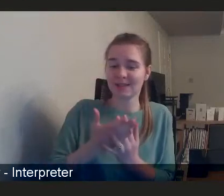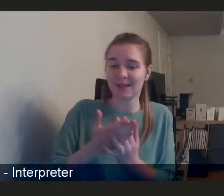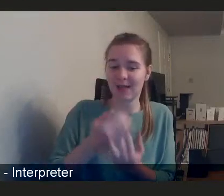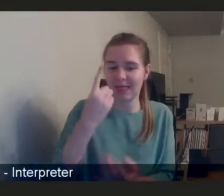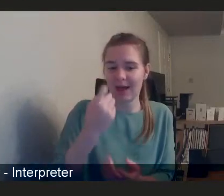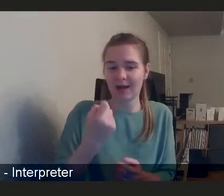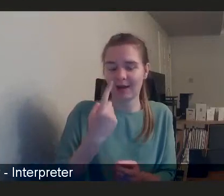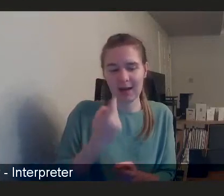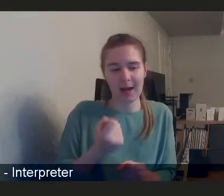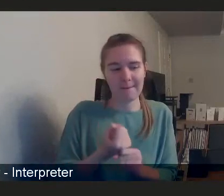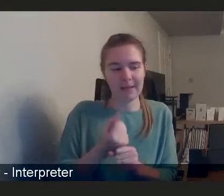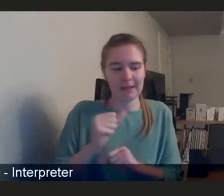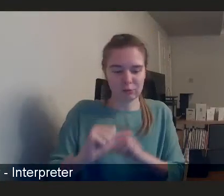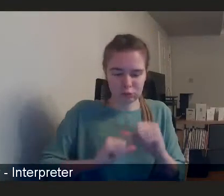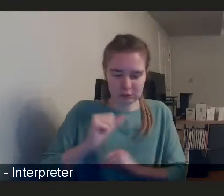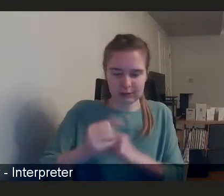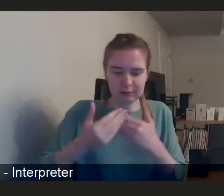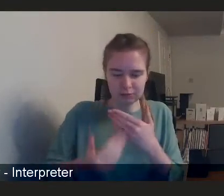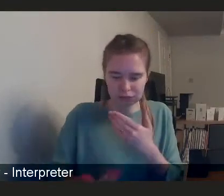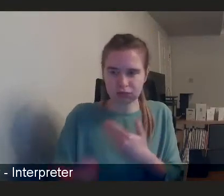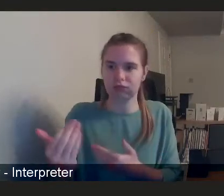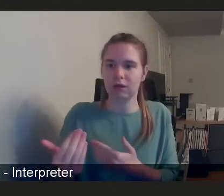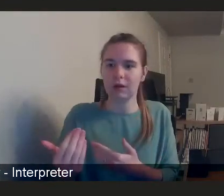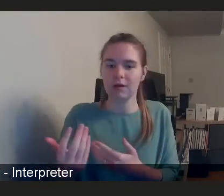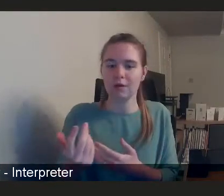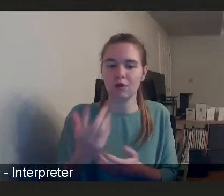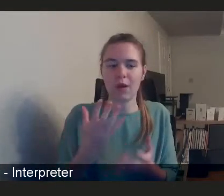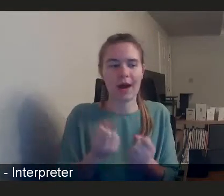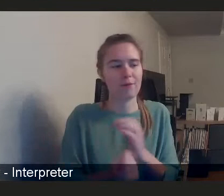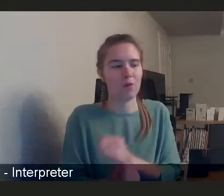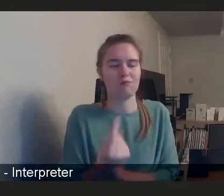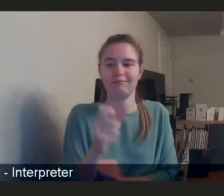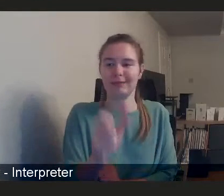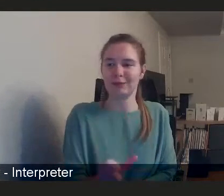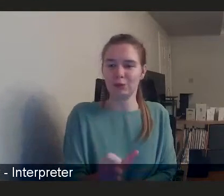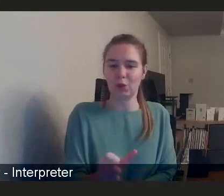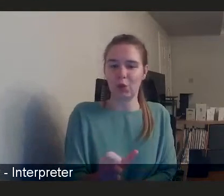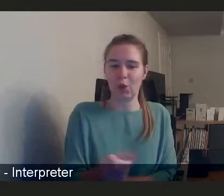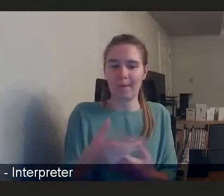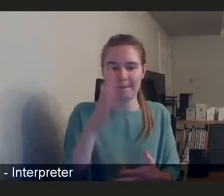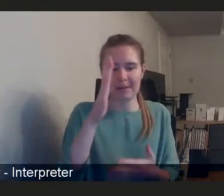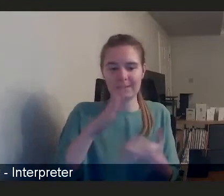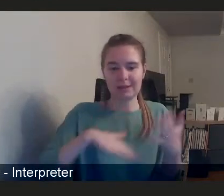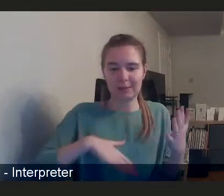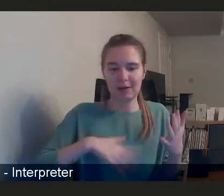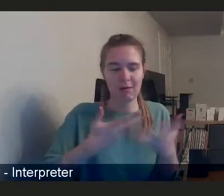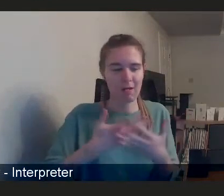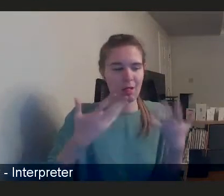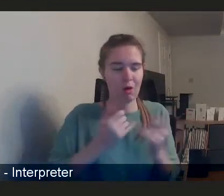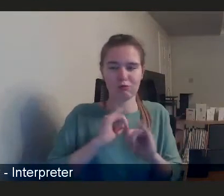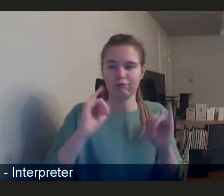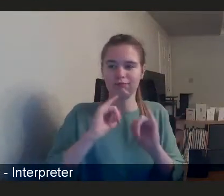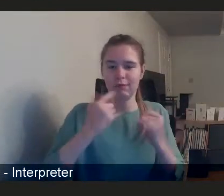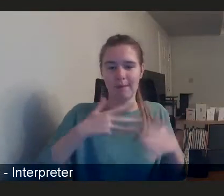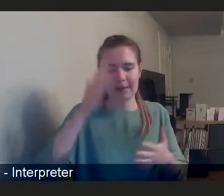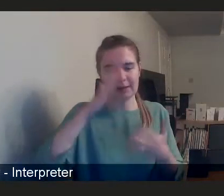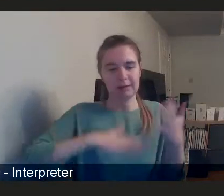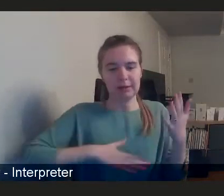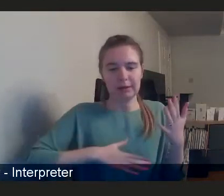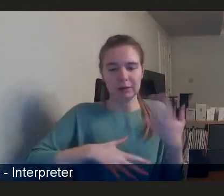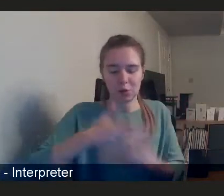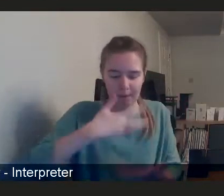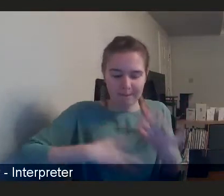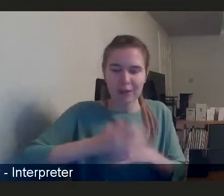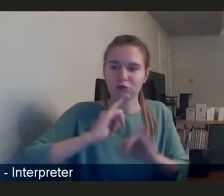long process in terms of, you you have an individual who you might have experienced quite significant amount of trauma, complex trauma most of the time